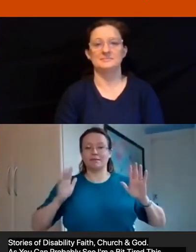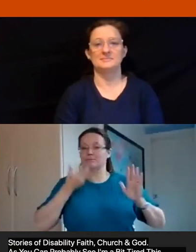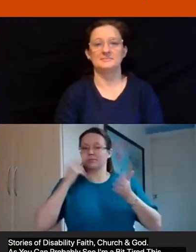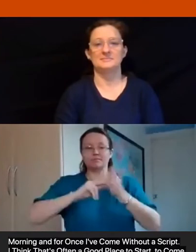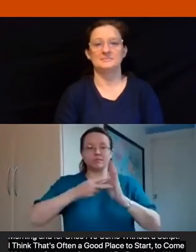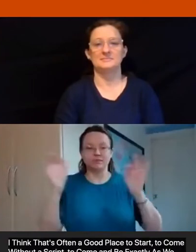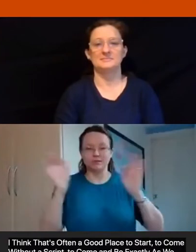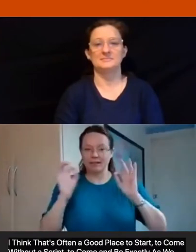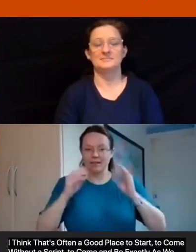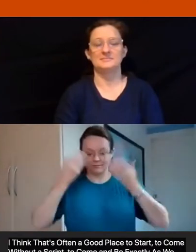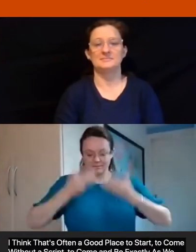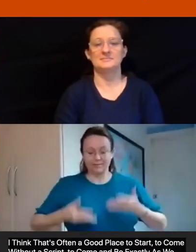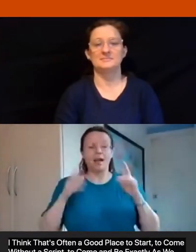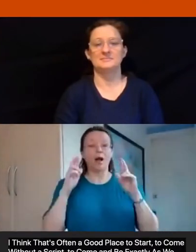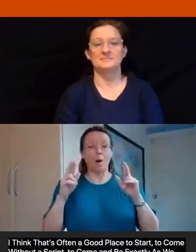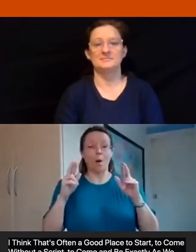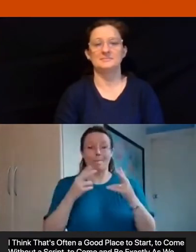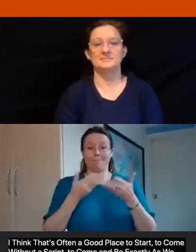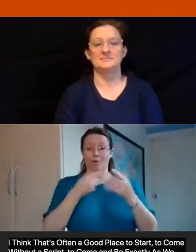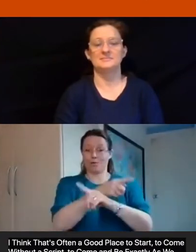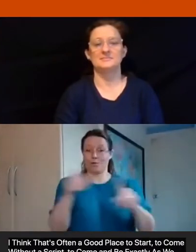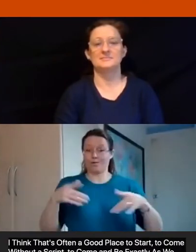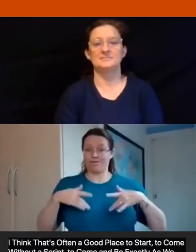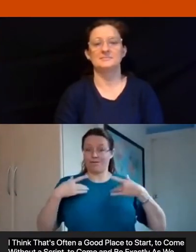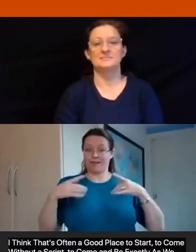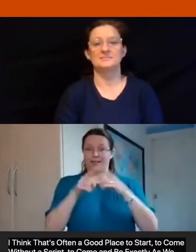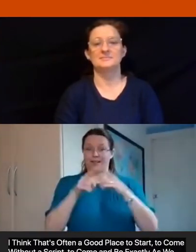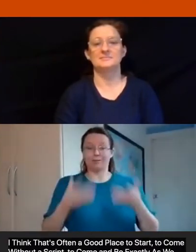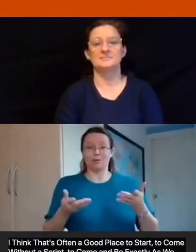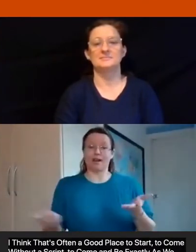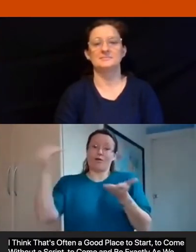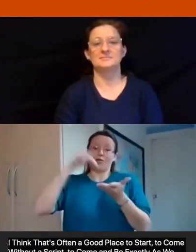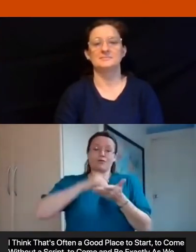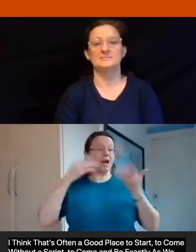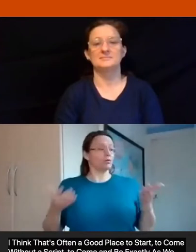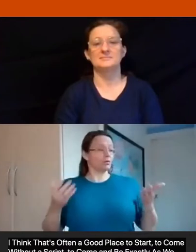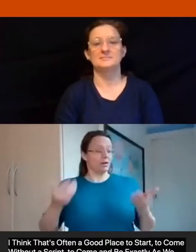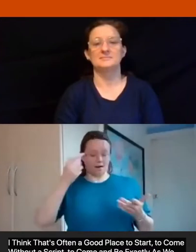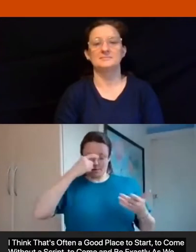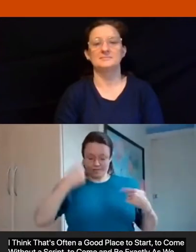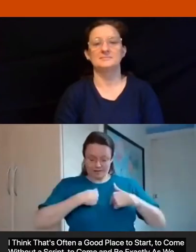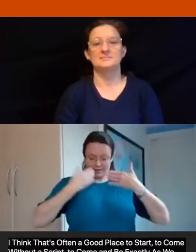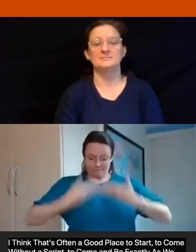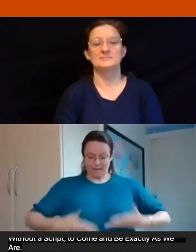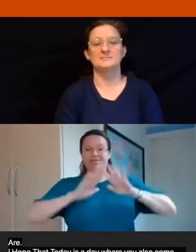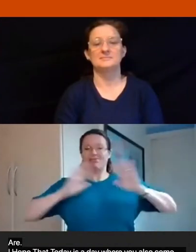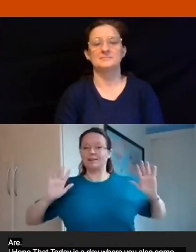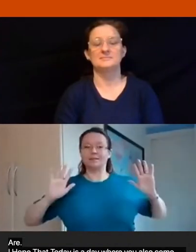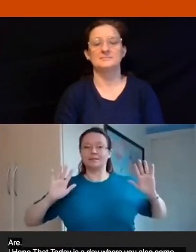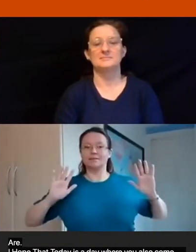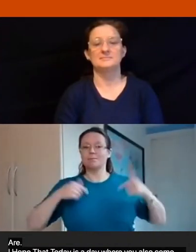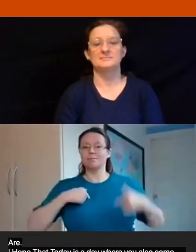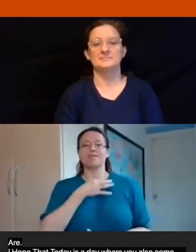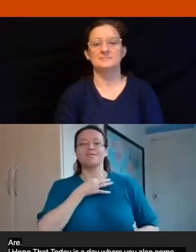hope that today is a day where you can also come and be exactly as you are with all your weakness